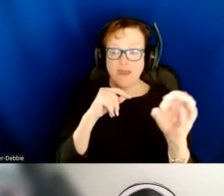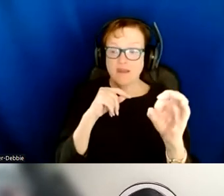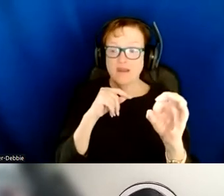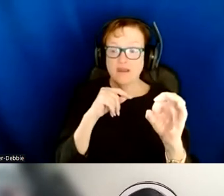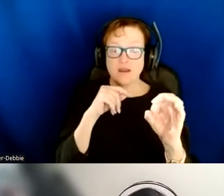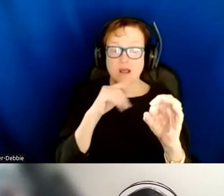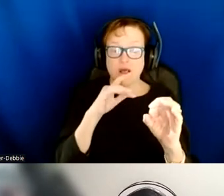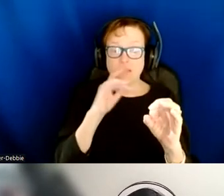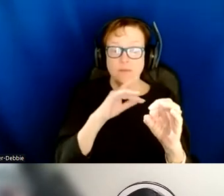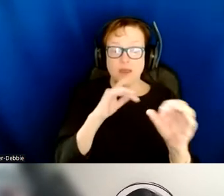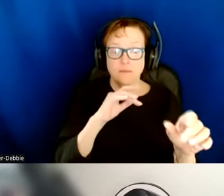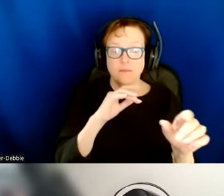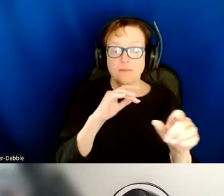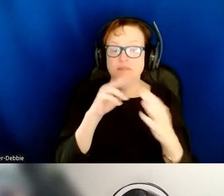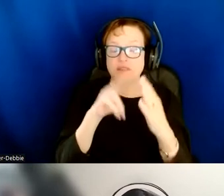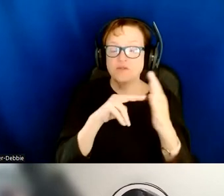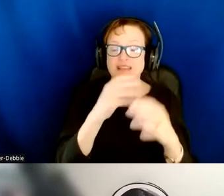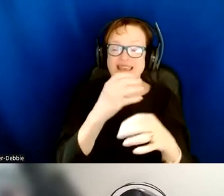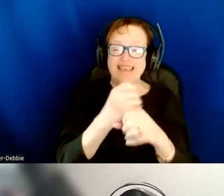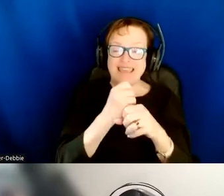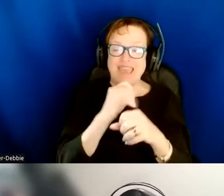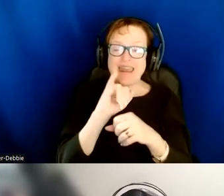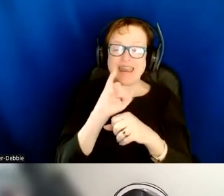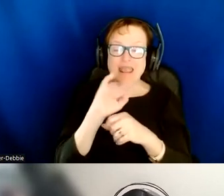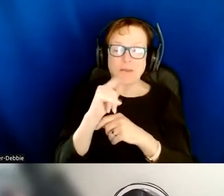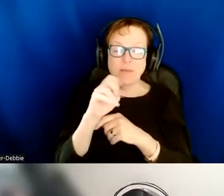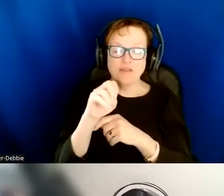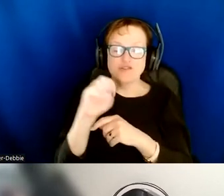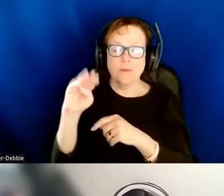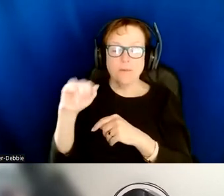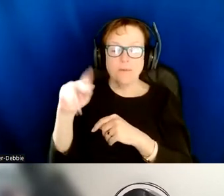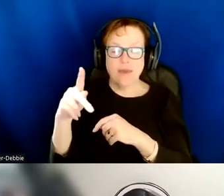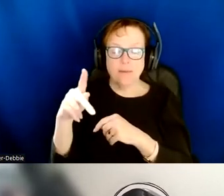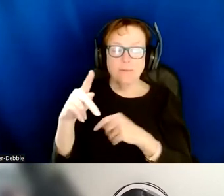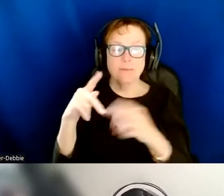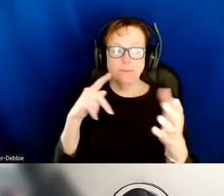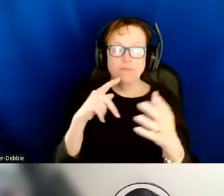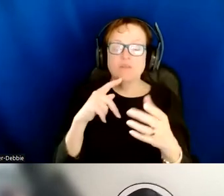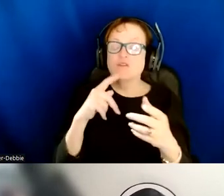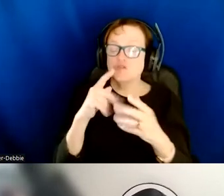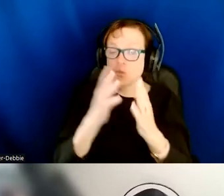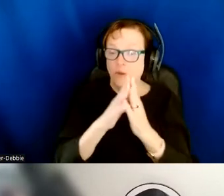map that reads get image map rendering image request sent